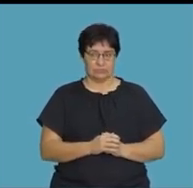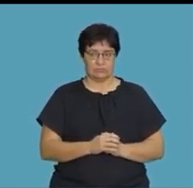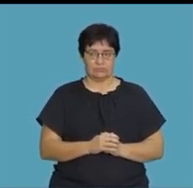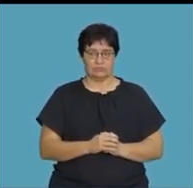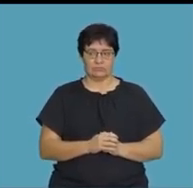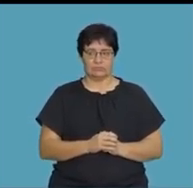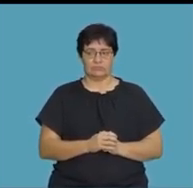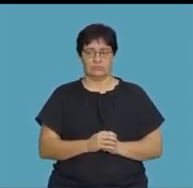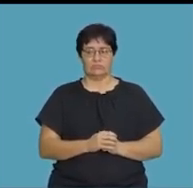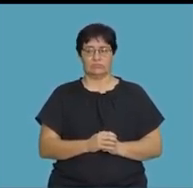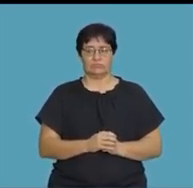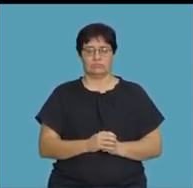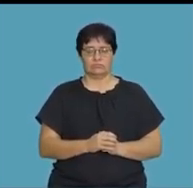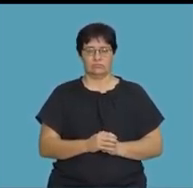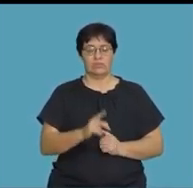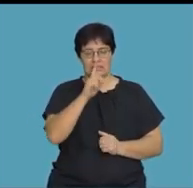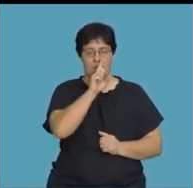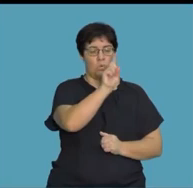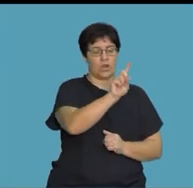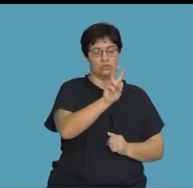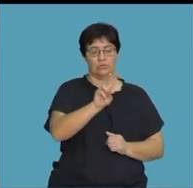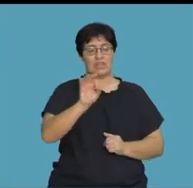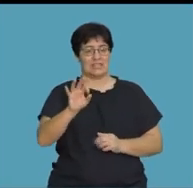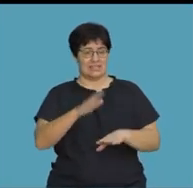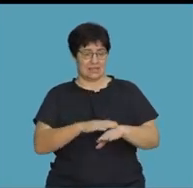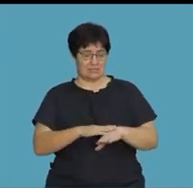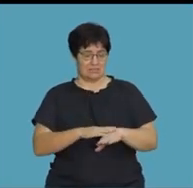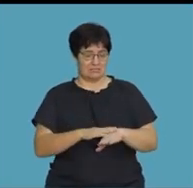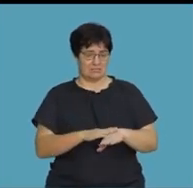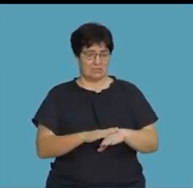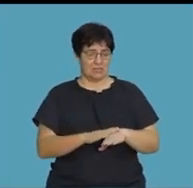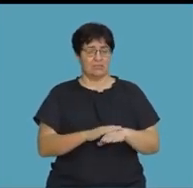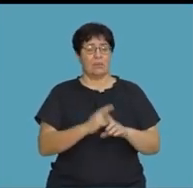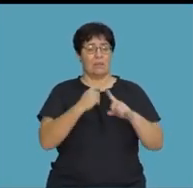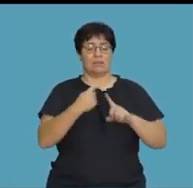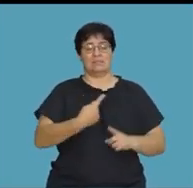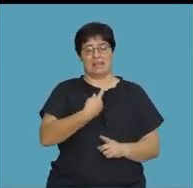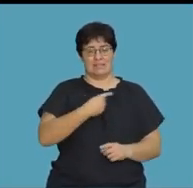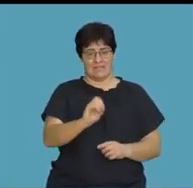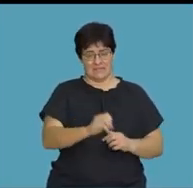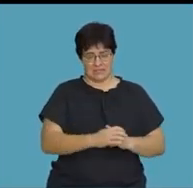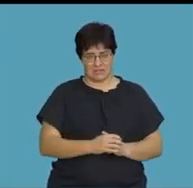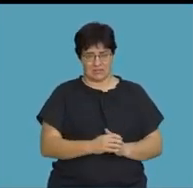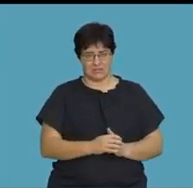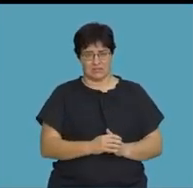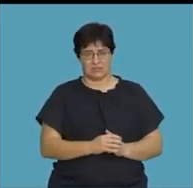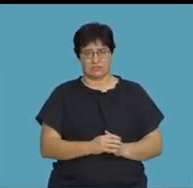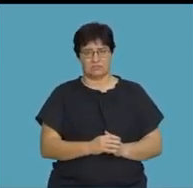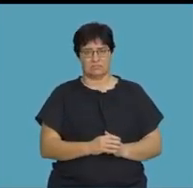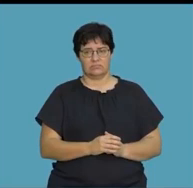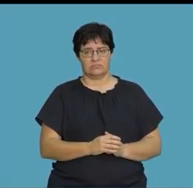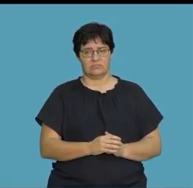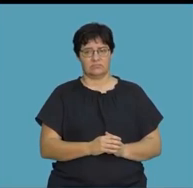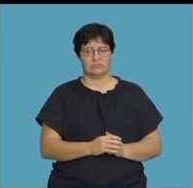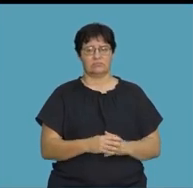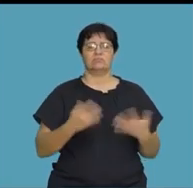by 2. So that's 1, 2, 3 times it is multiplied by itself. Please don't think that I'm saying